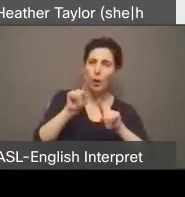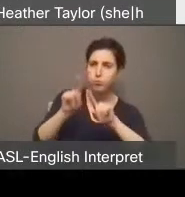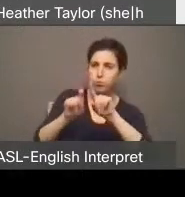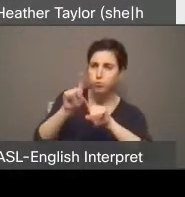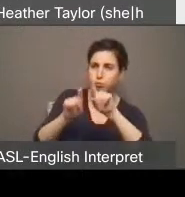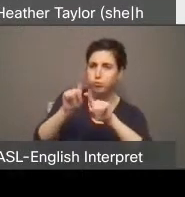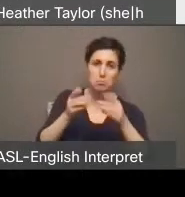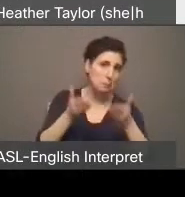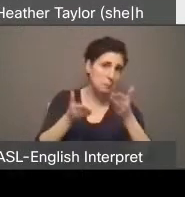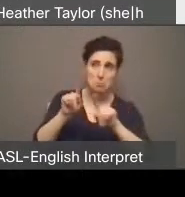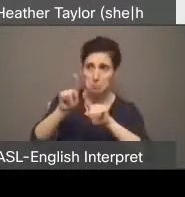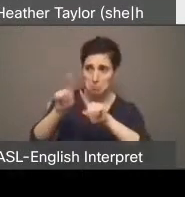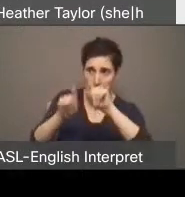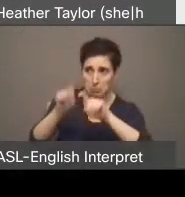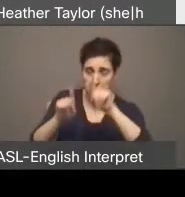meeting.